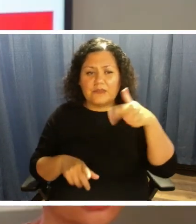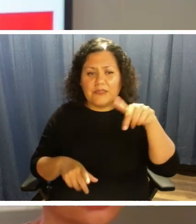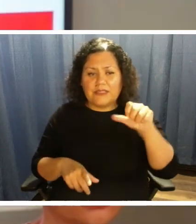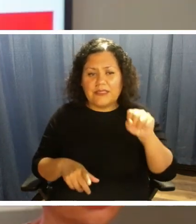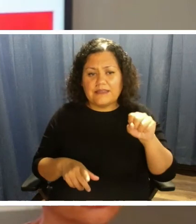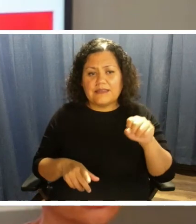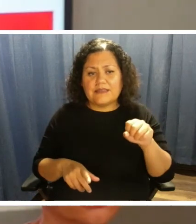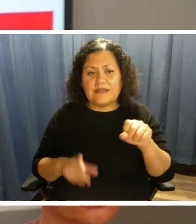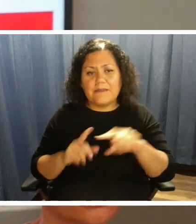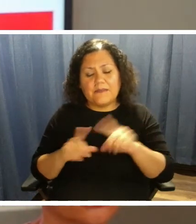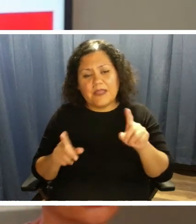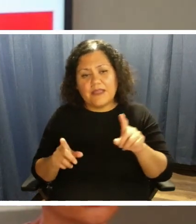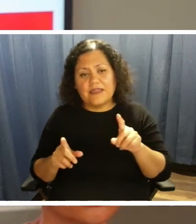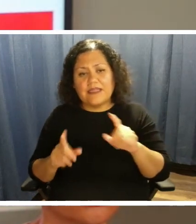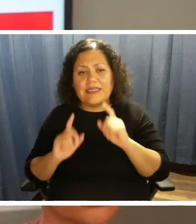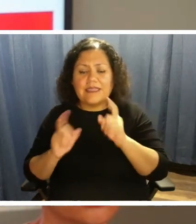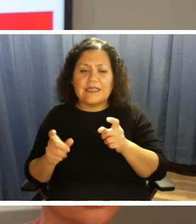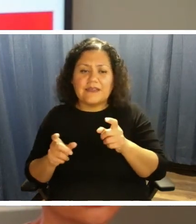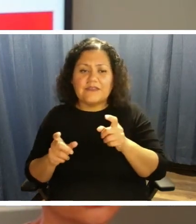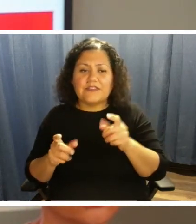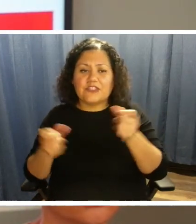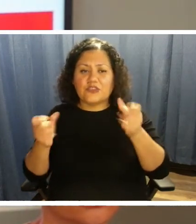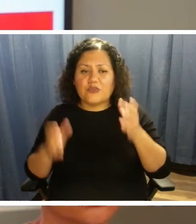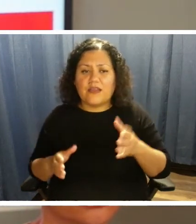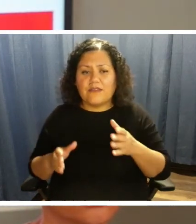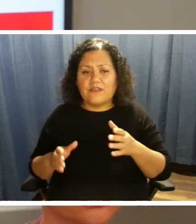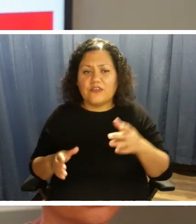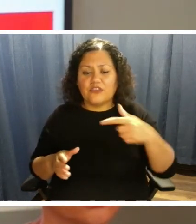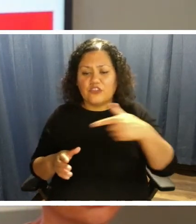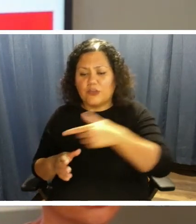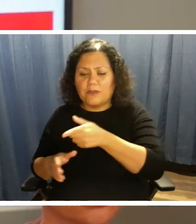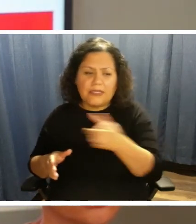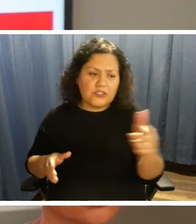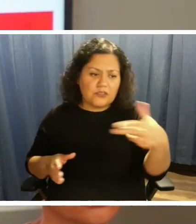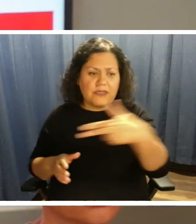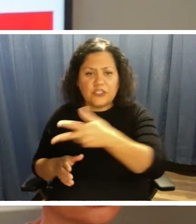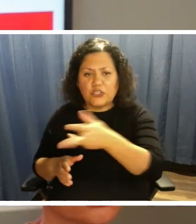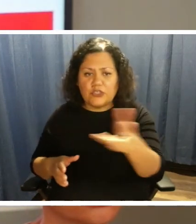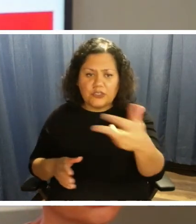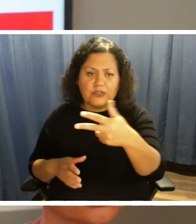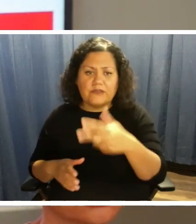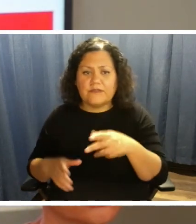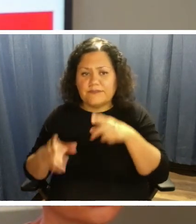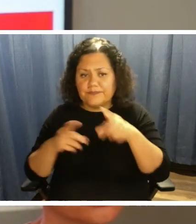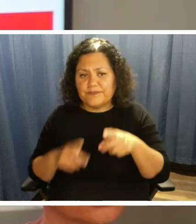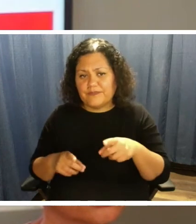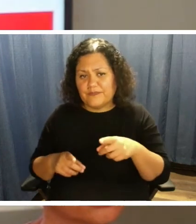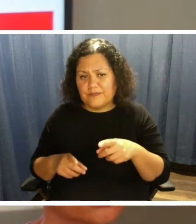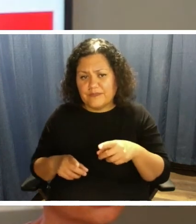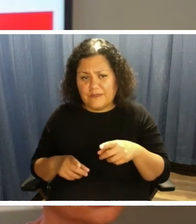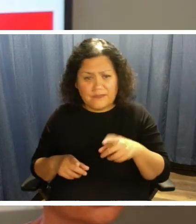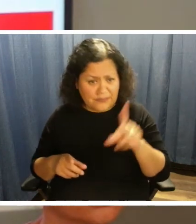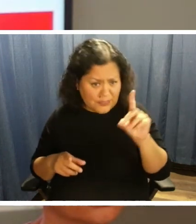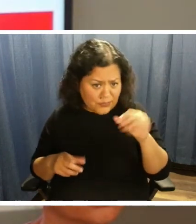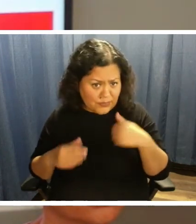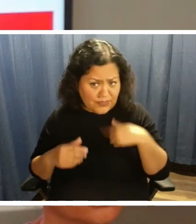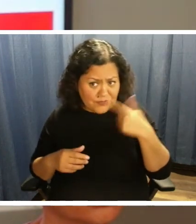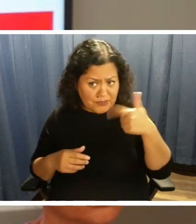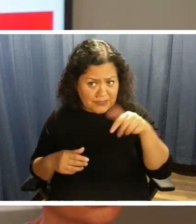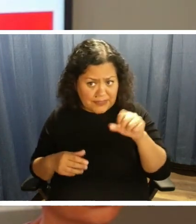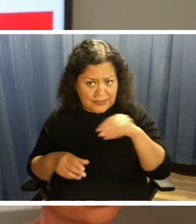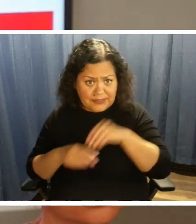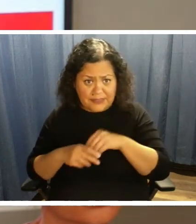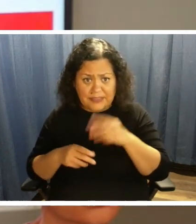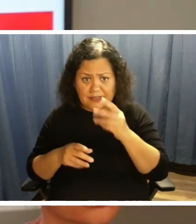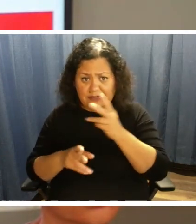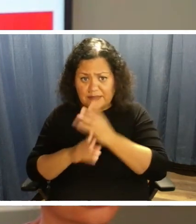it is, it gives them directions, turn by turn directions. So they, they do have GPS. And what